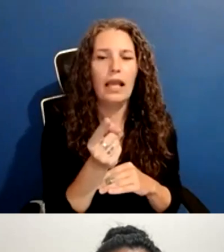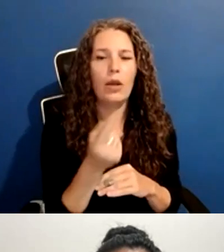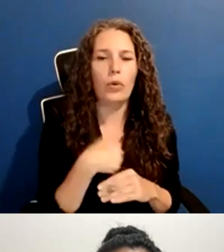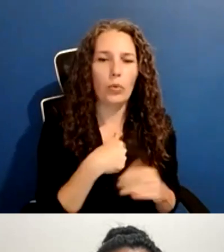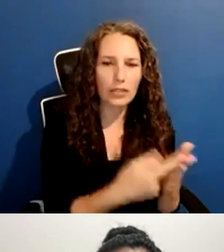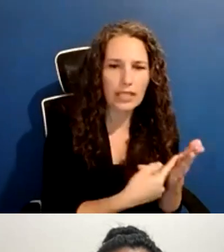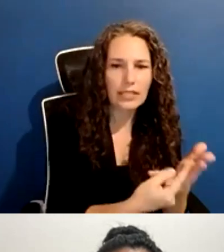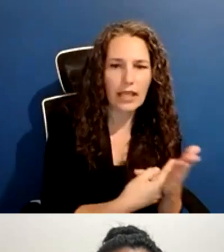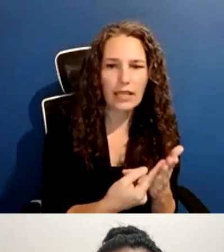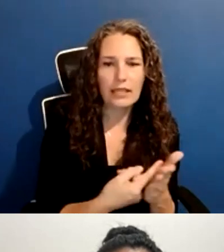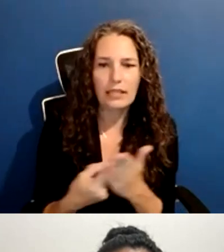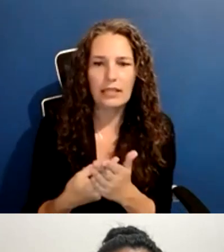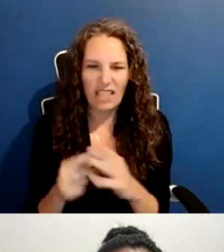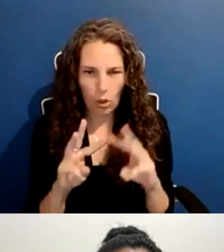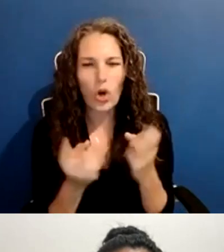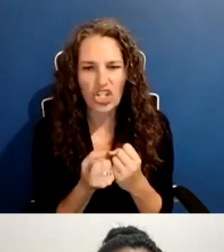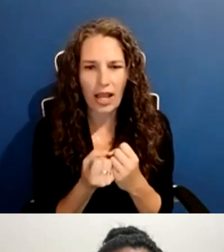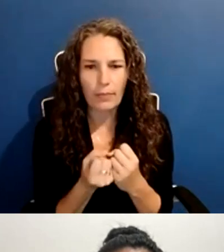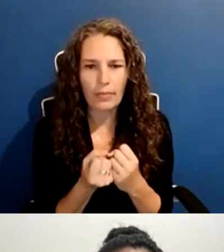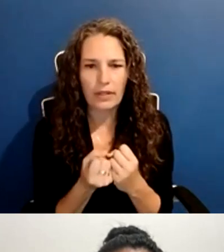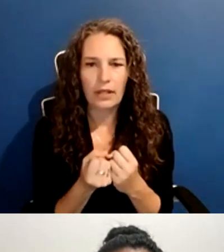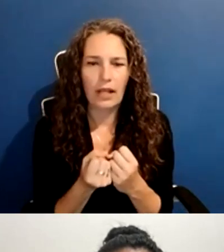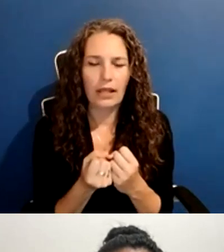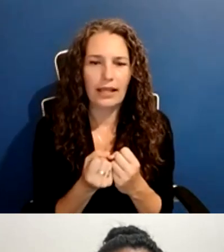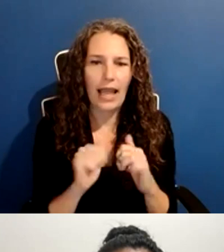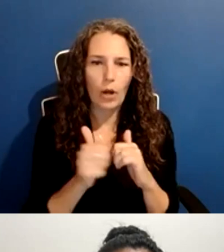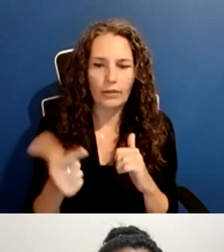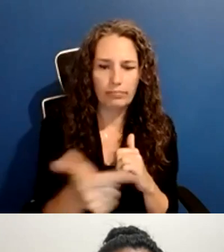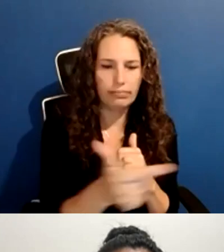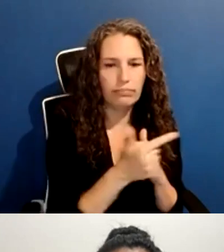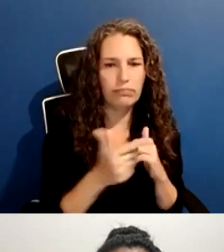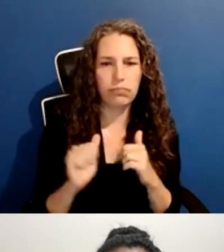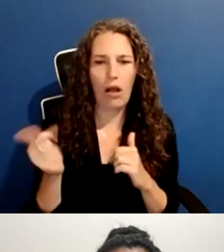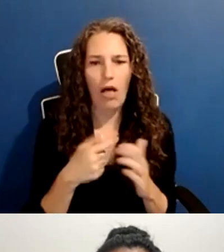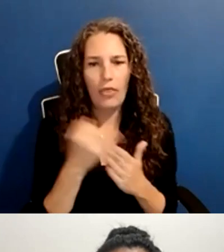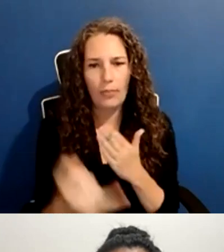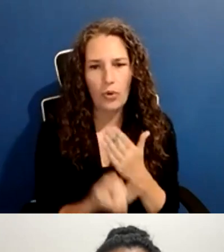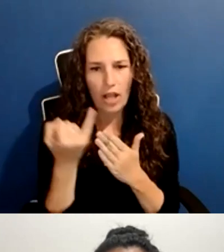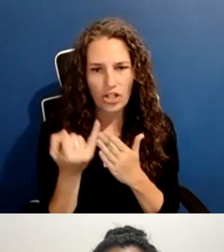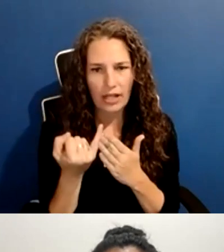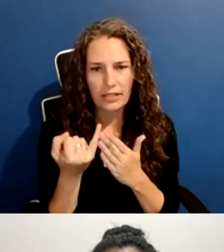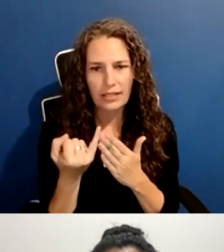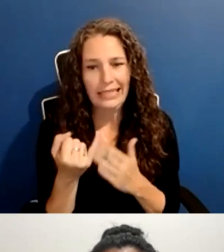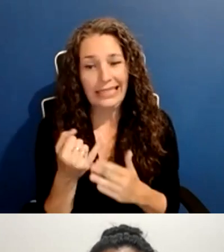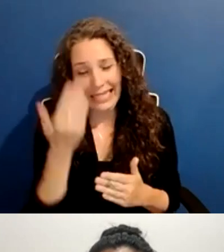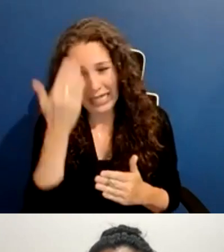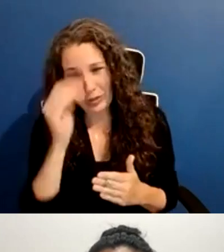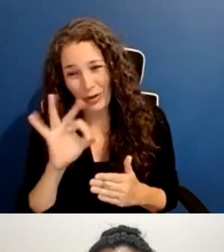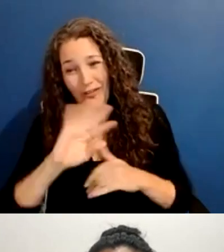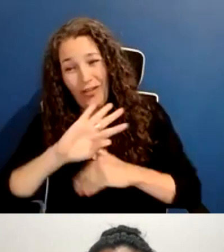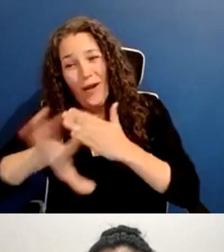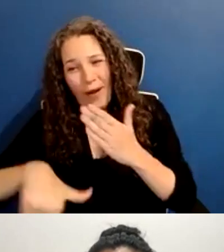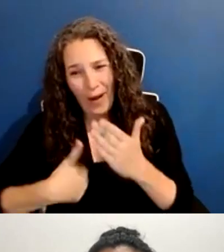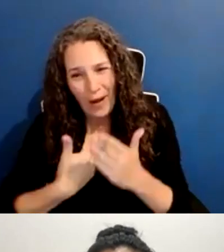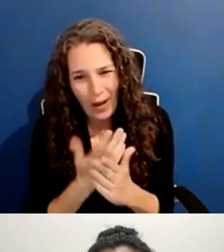We don't believe that we will be able to get to every single person who wants your project workshopped and we apologize